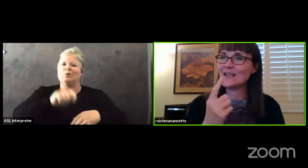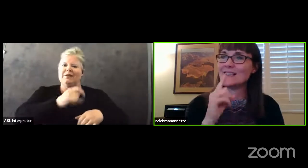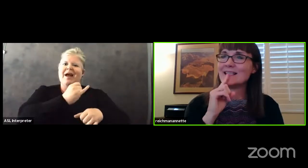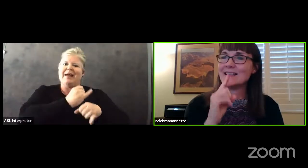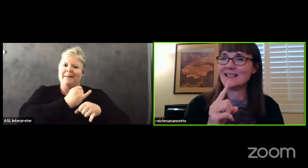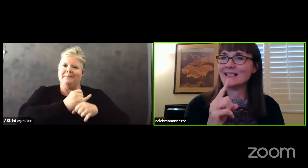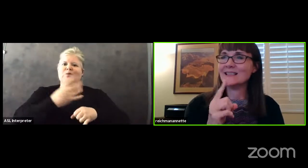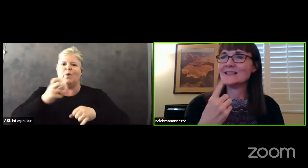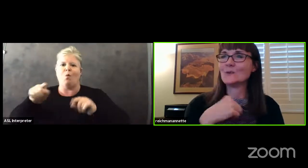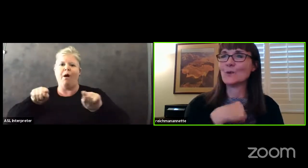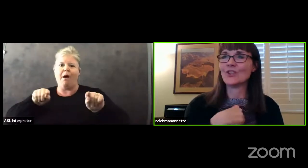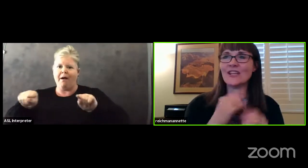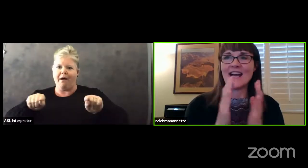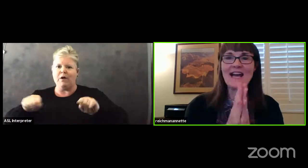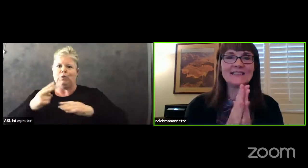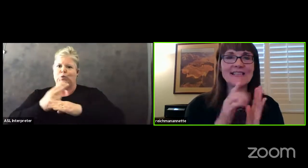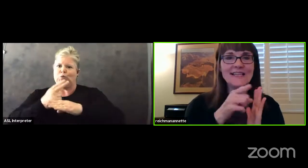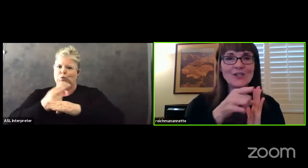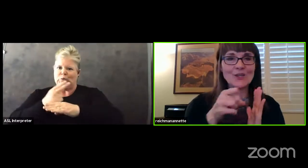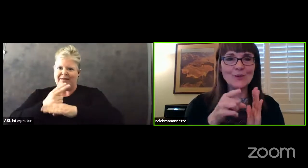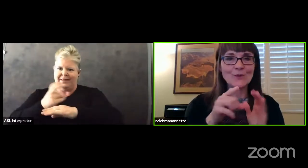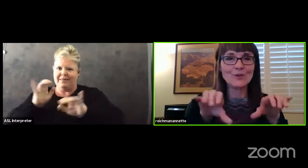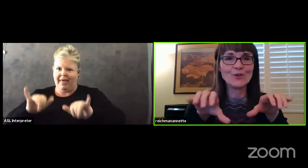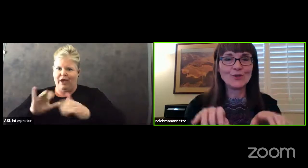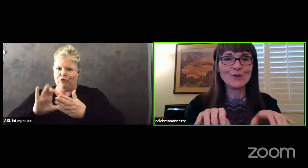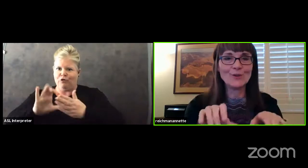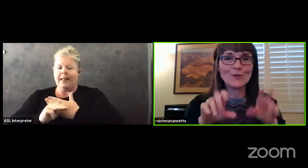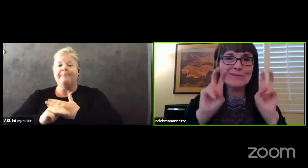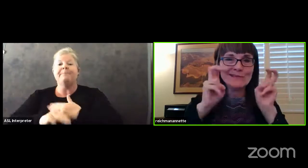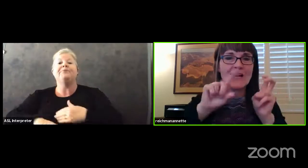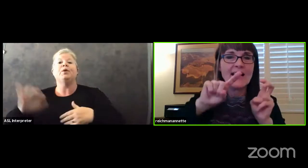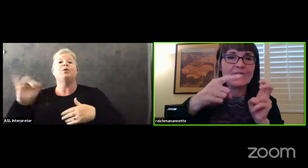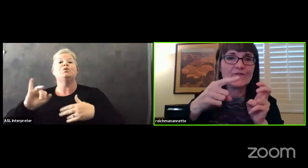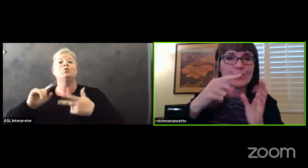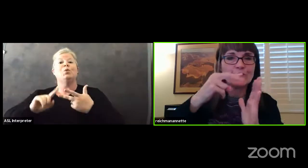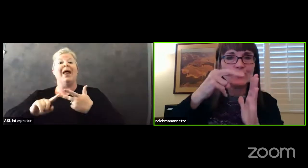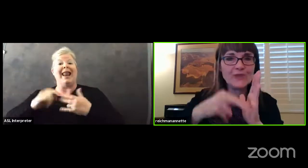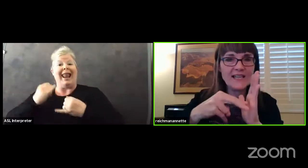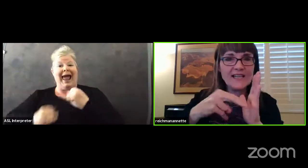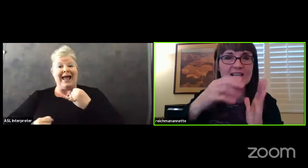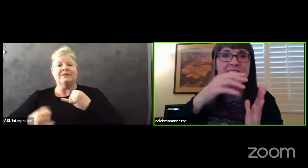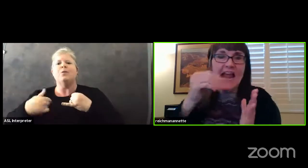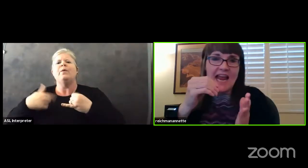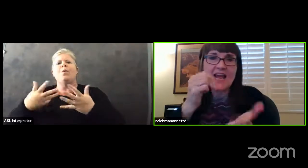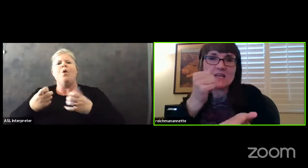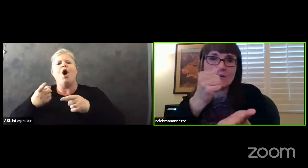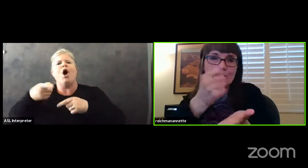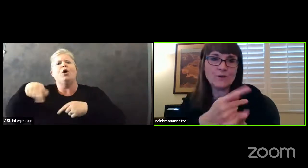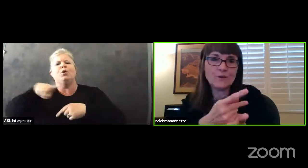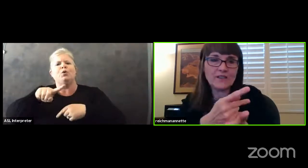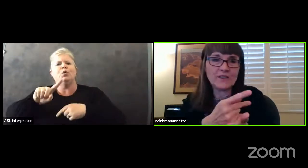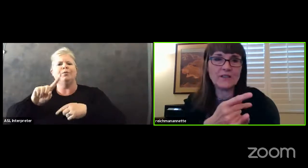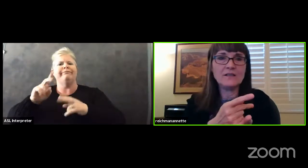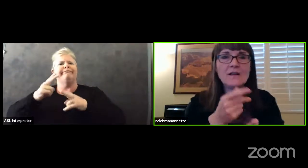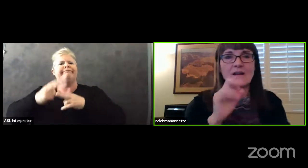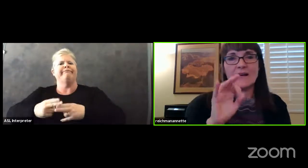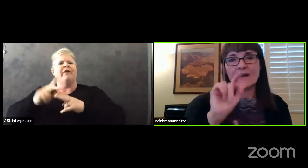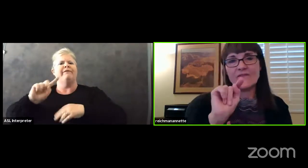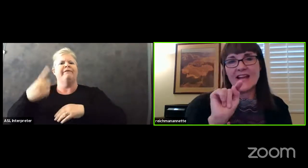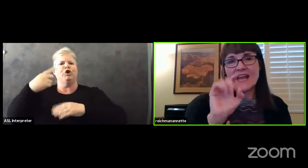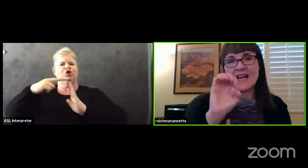last one is we're asking you to do a first read and approval